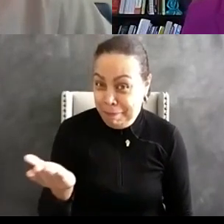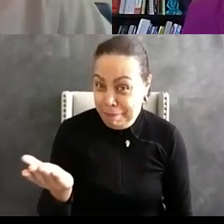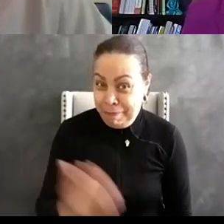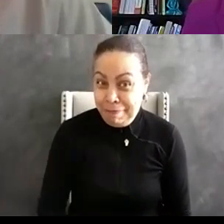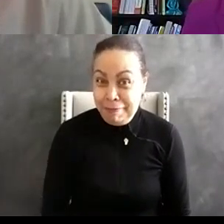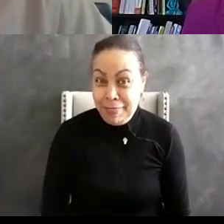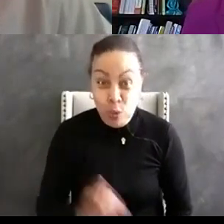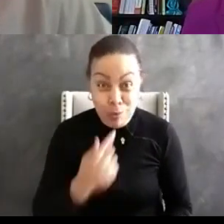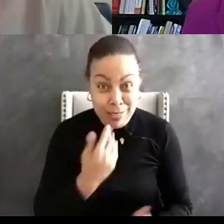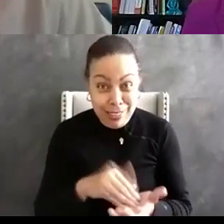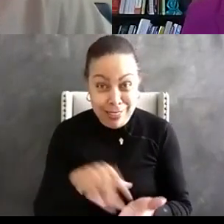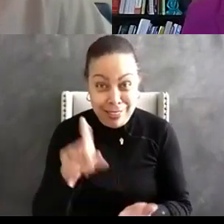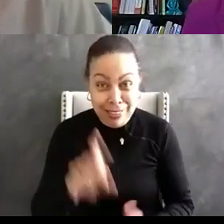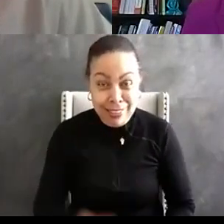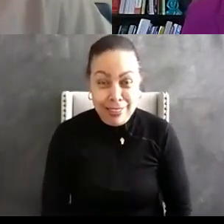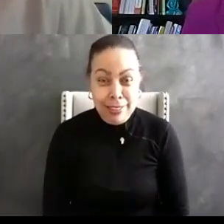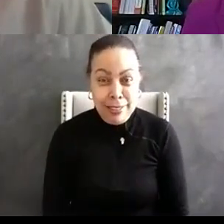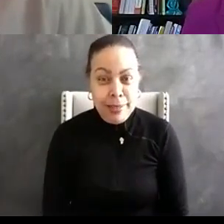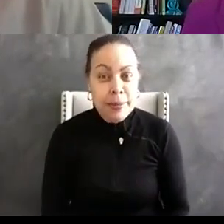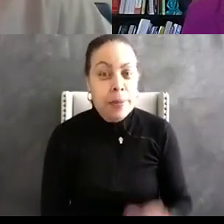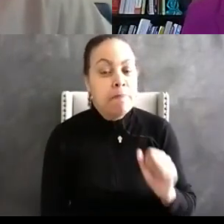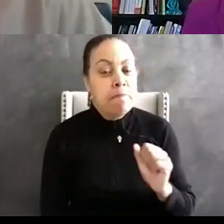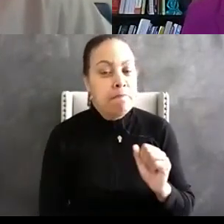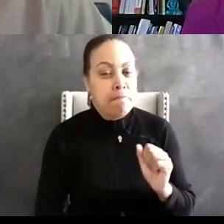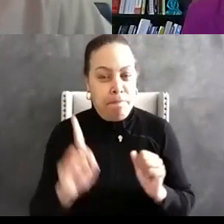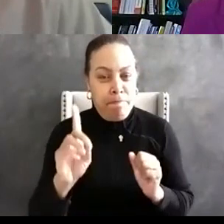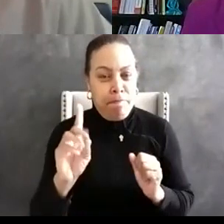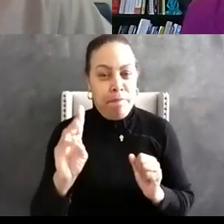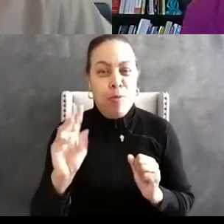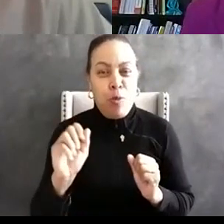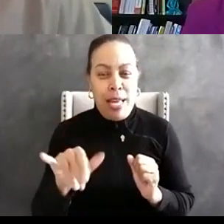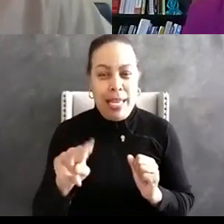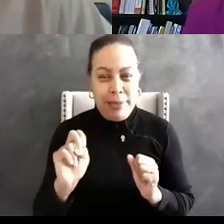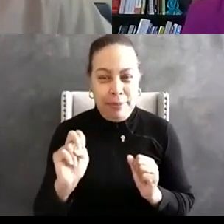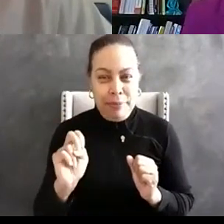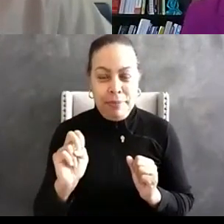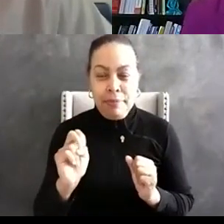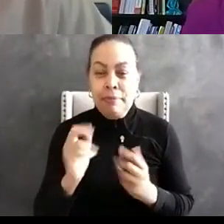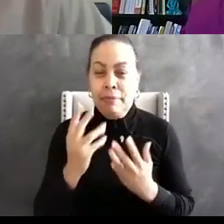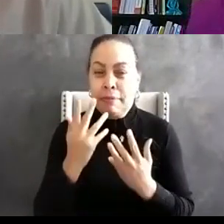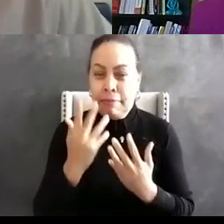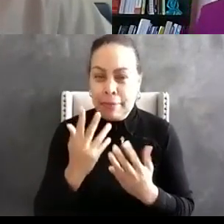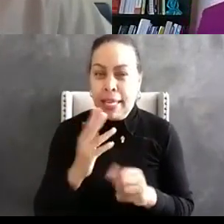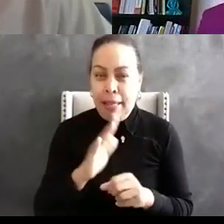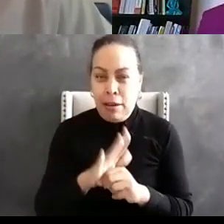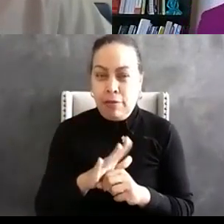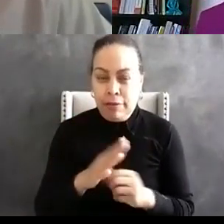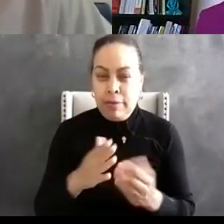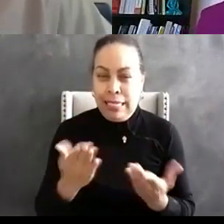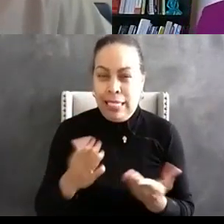you need me to repeat it yeah this is dwayne here uh sadly enough you know at least here in the united states uh